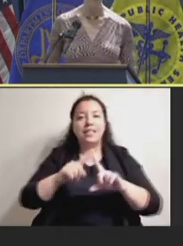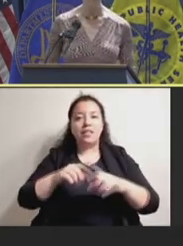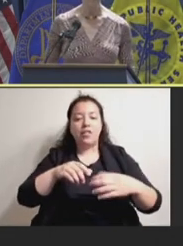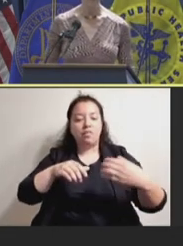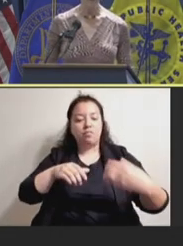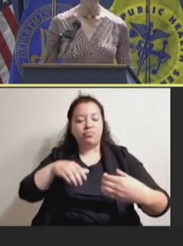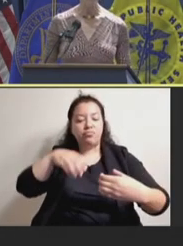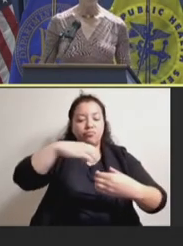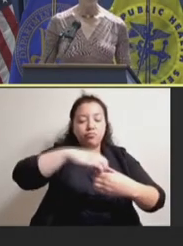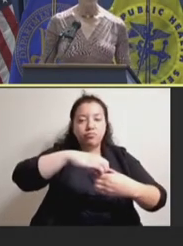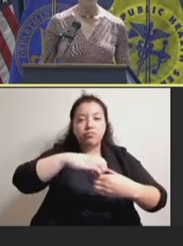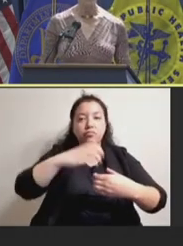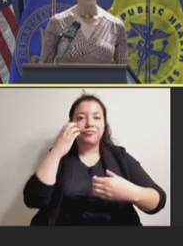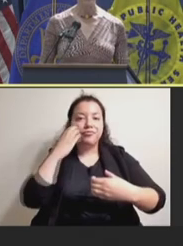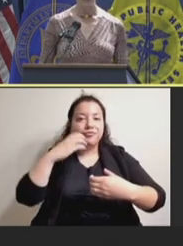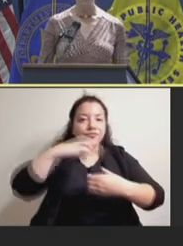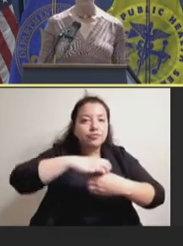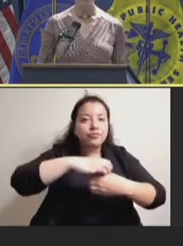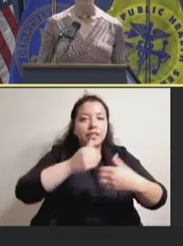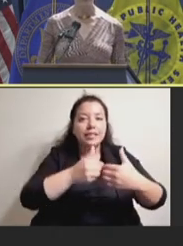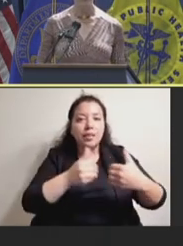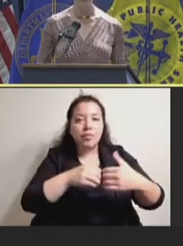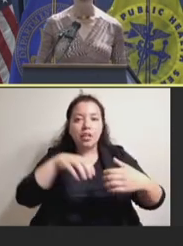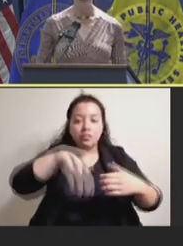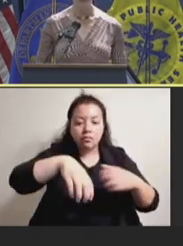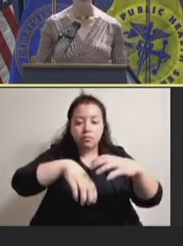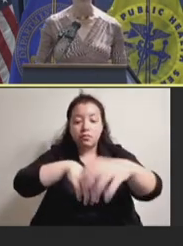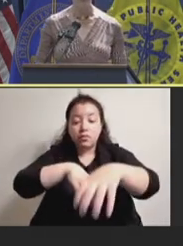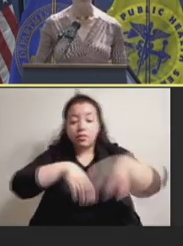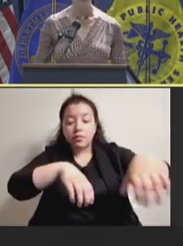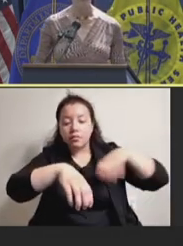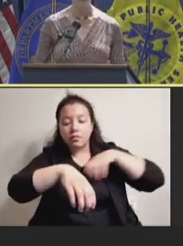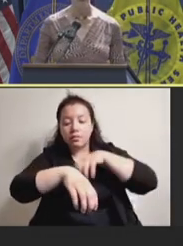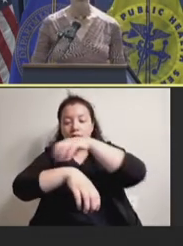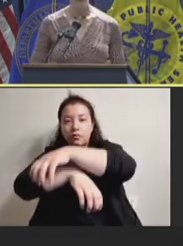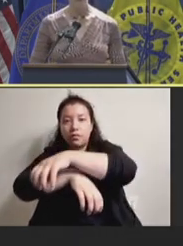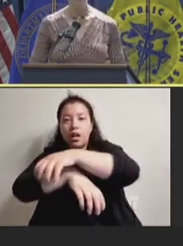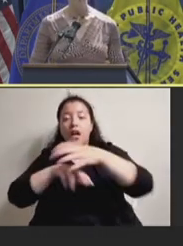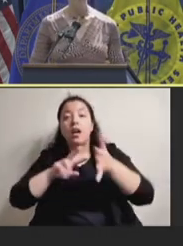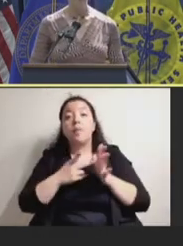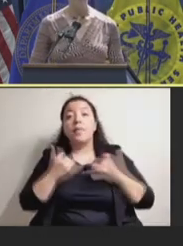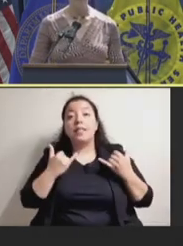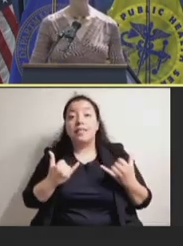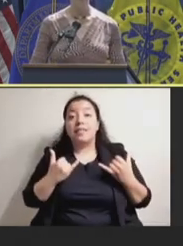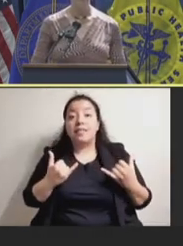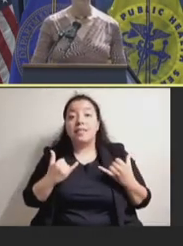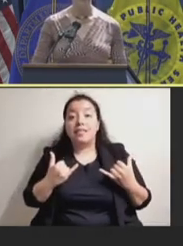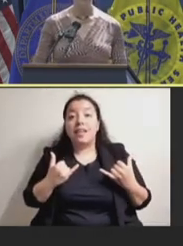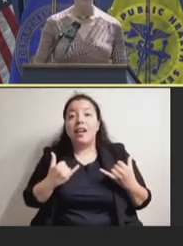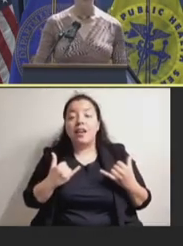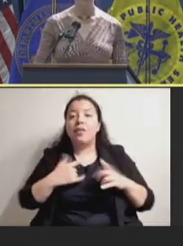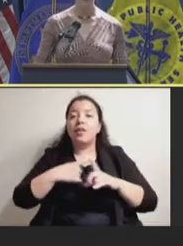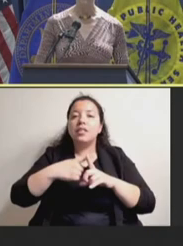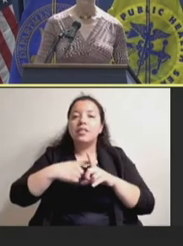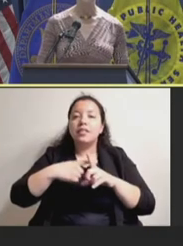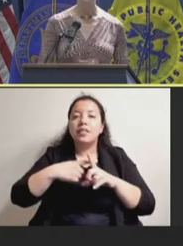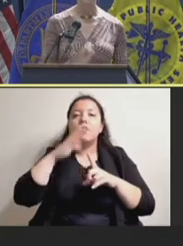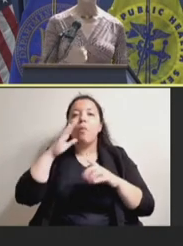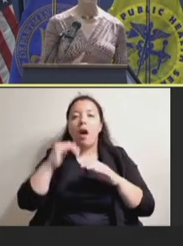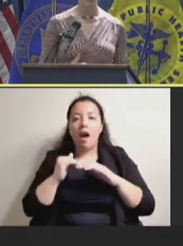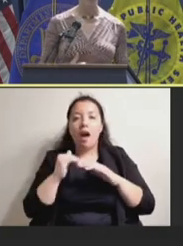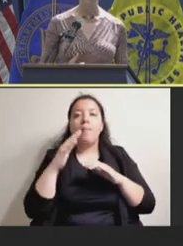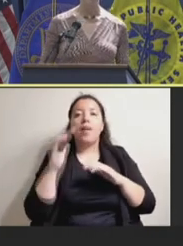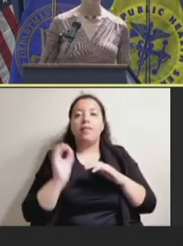there. And by doing that, you can maintain temperatures above zero even if you take ice packs